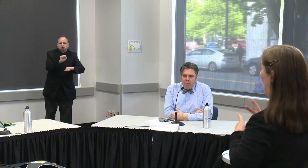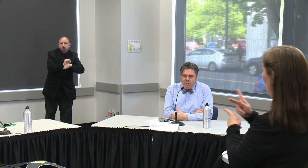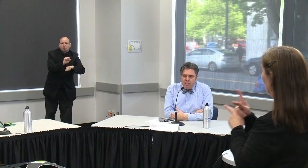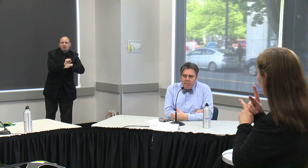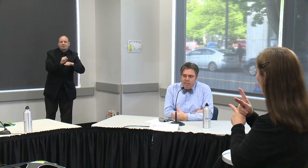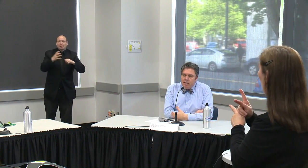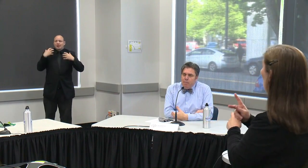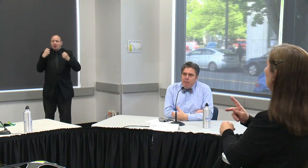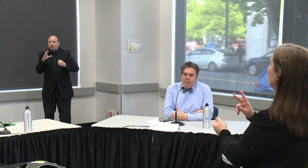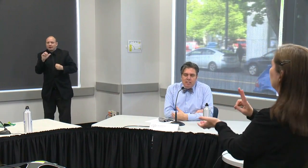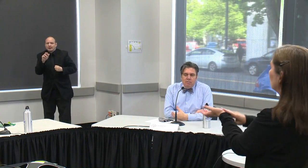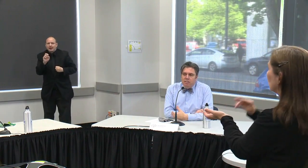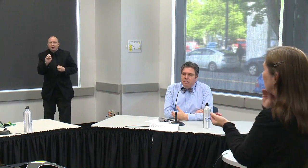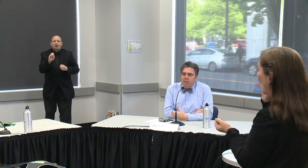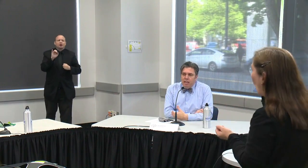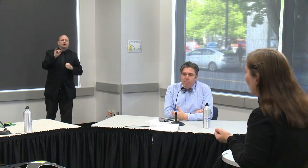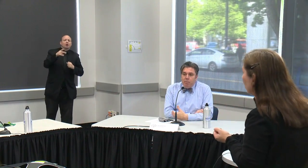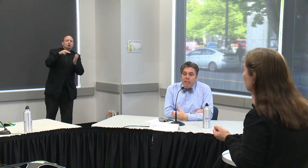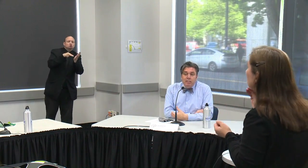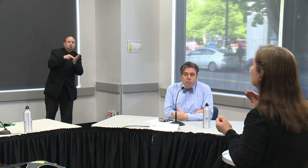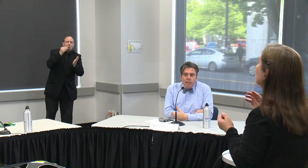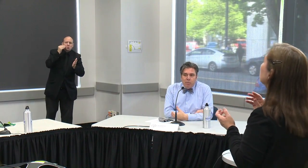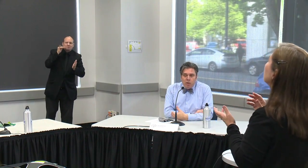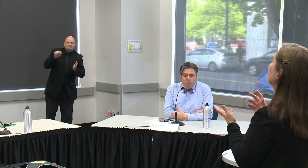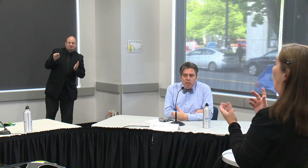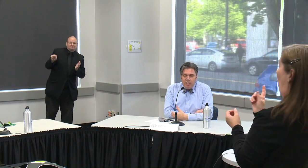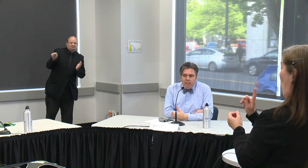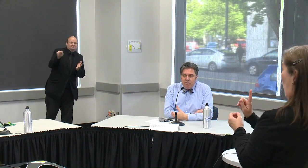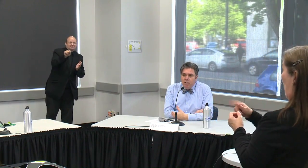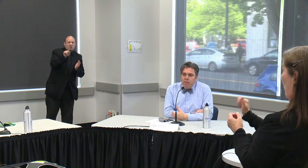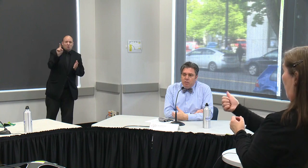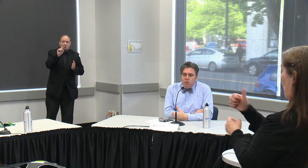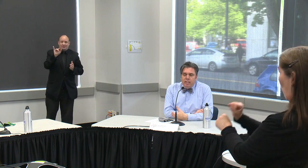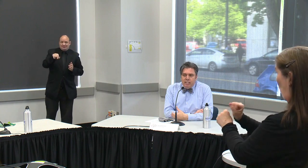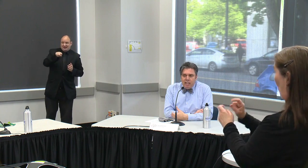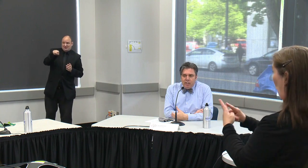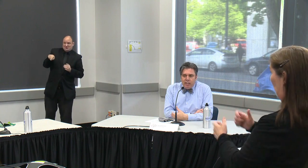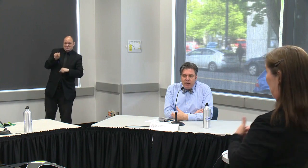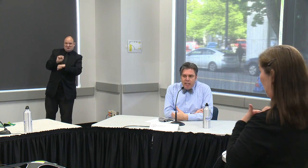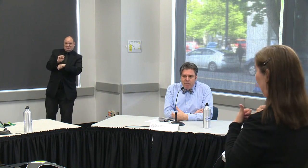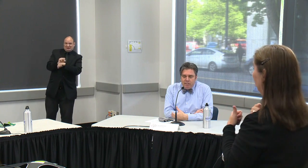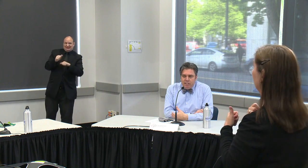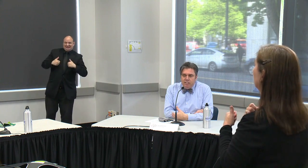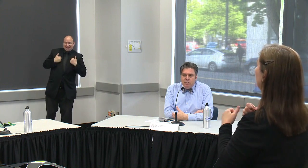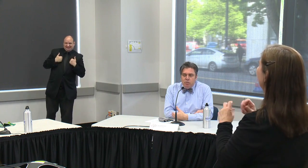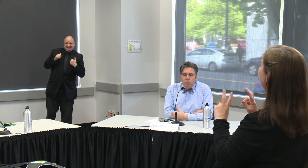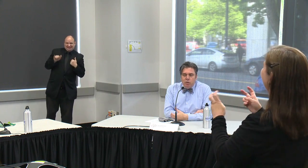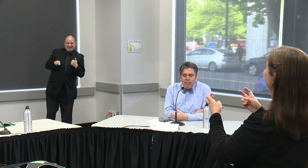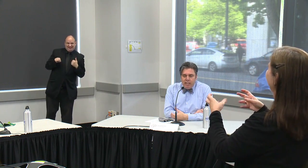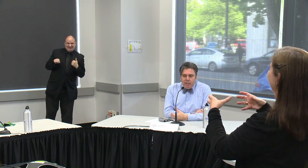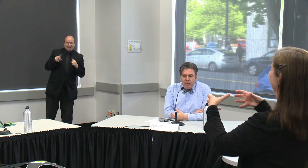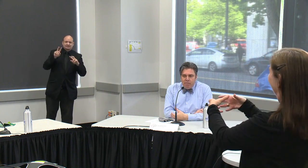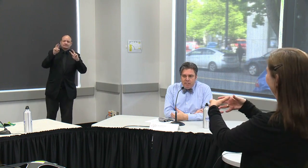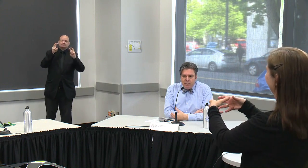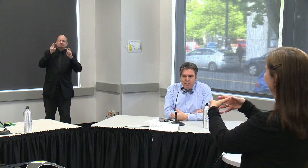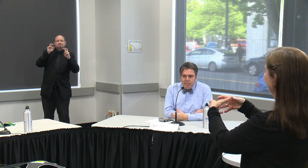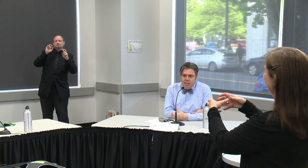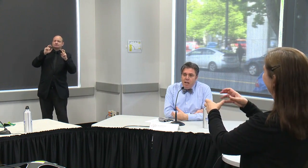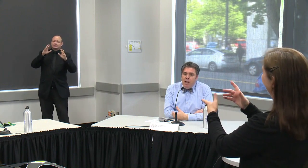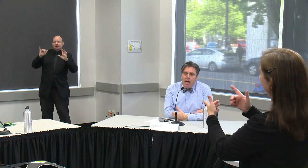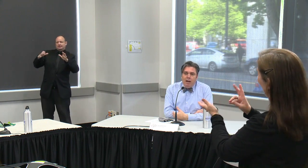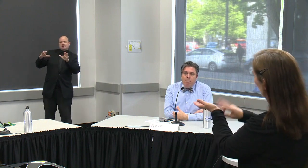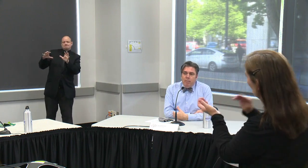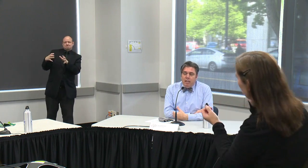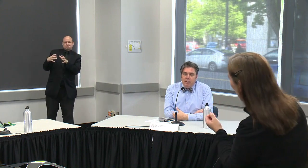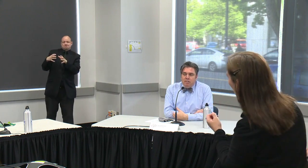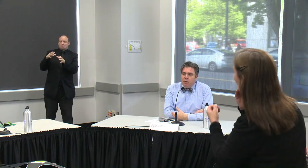long-term care facilities because of the place where they work or live those are in congregate care facilities those who work in health care facilities